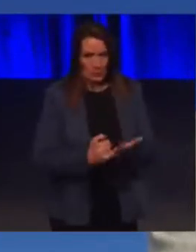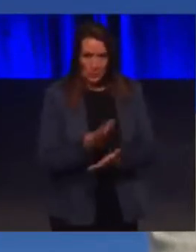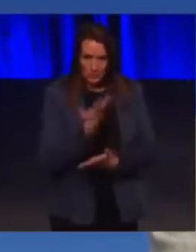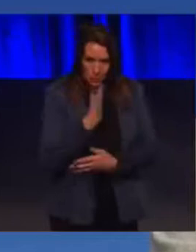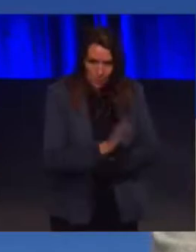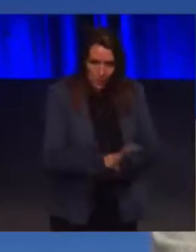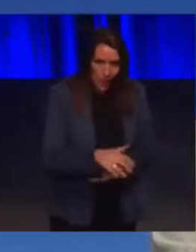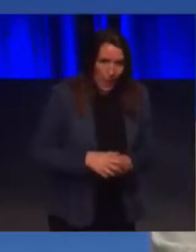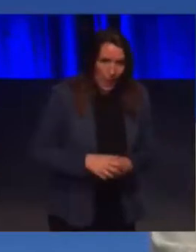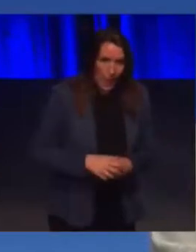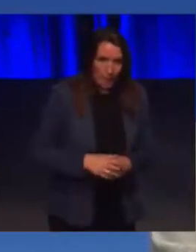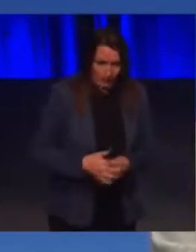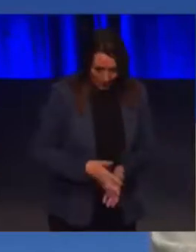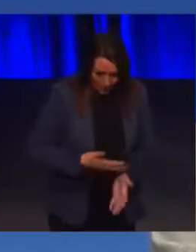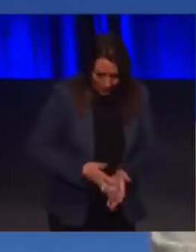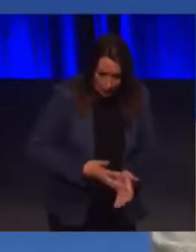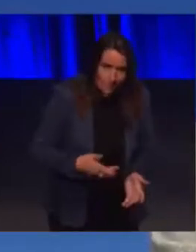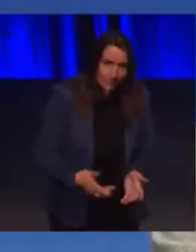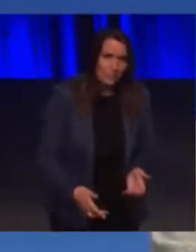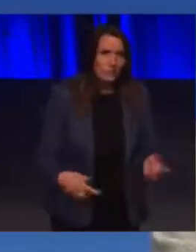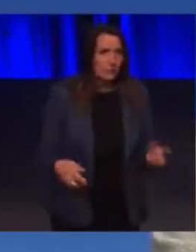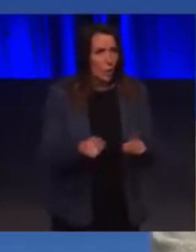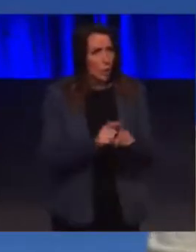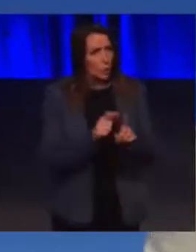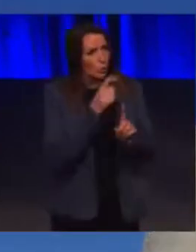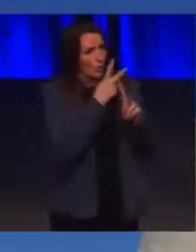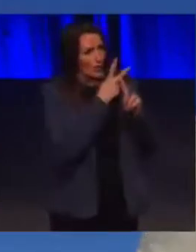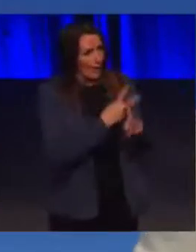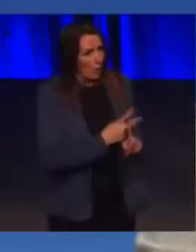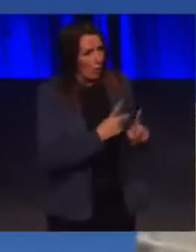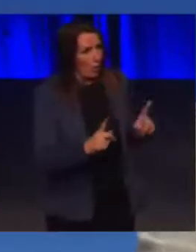of that, it's hard work for the person who's looking after them.